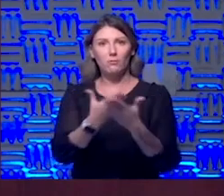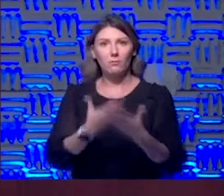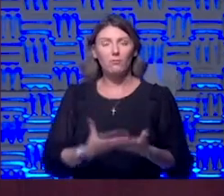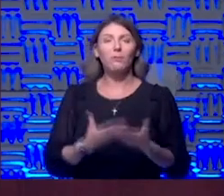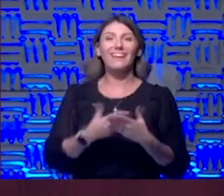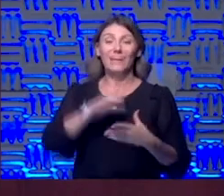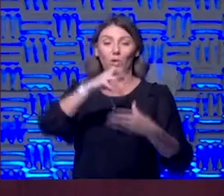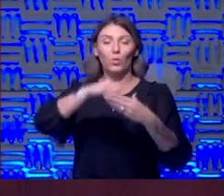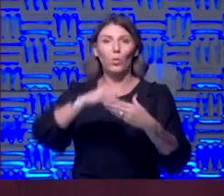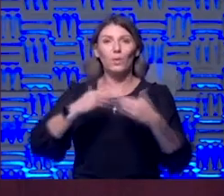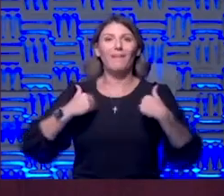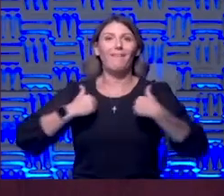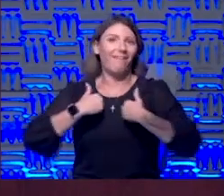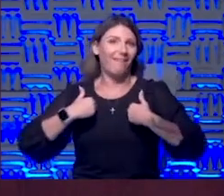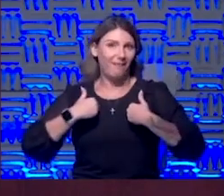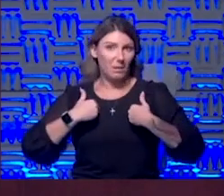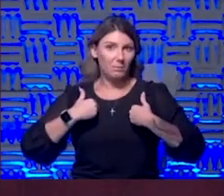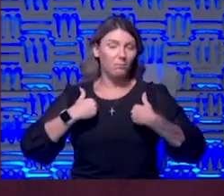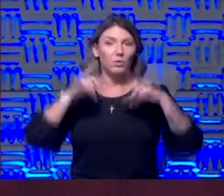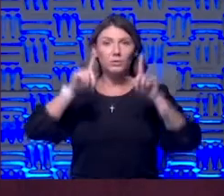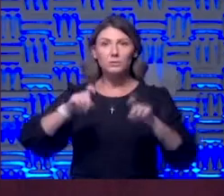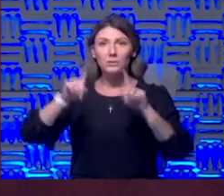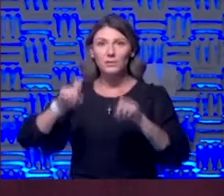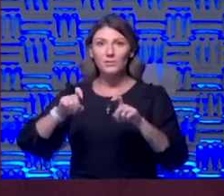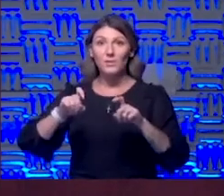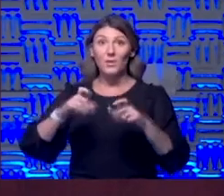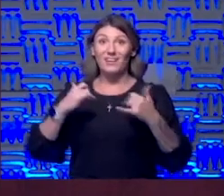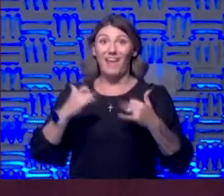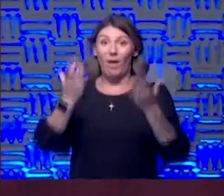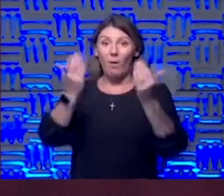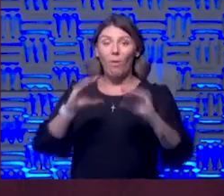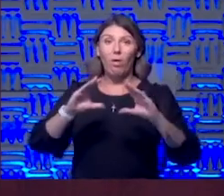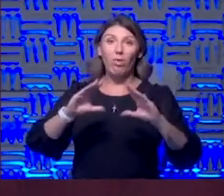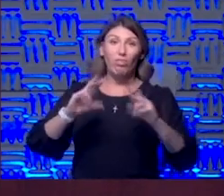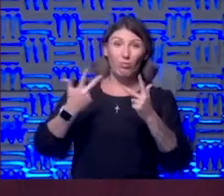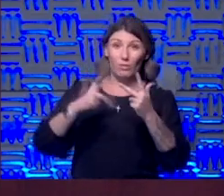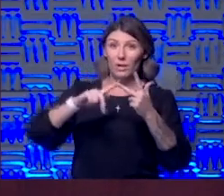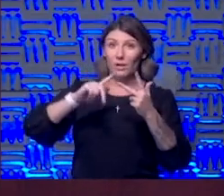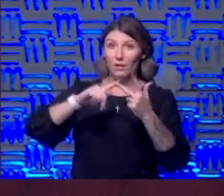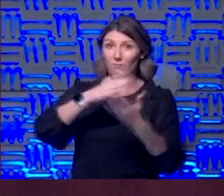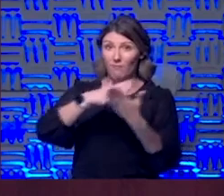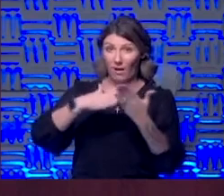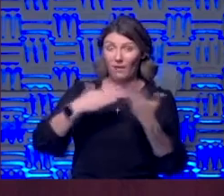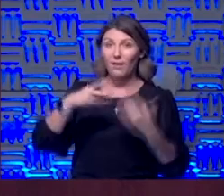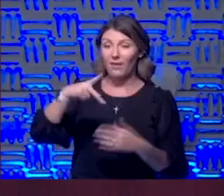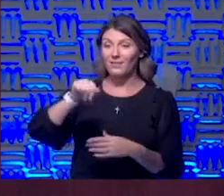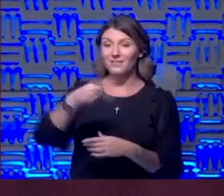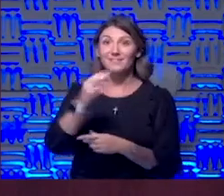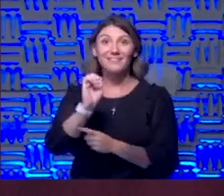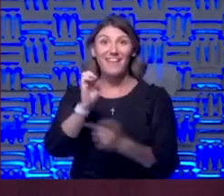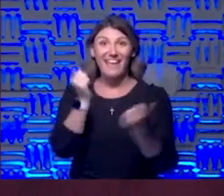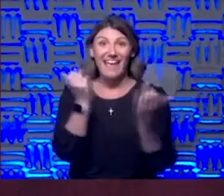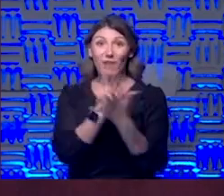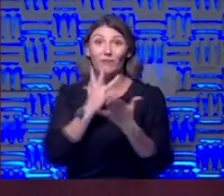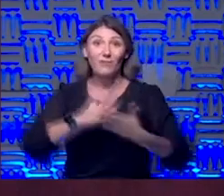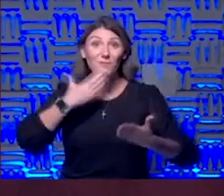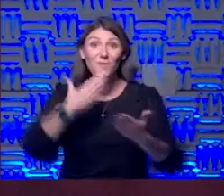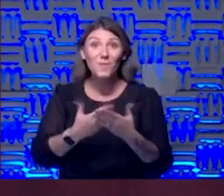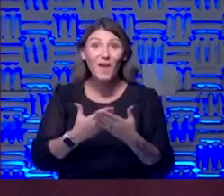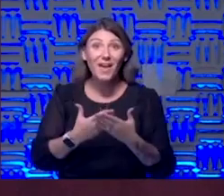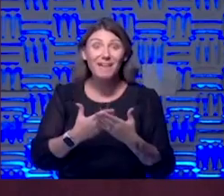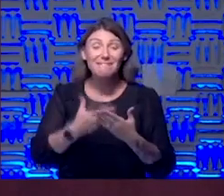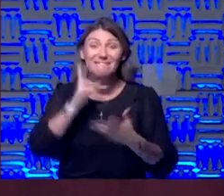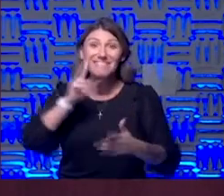trials so we're going into big phase three trials right now and if everything goes well I'm